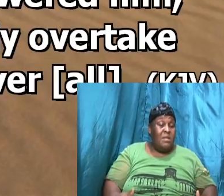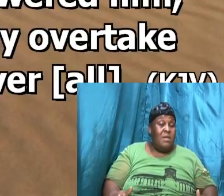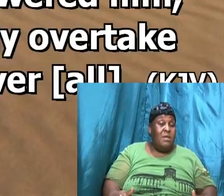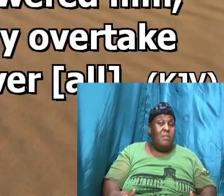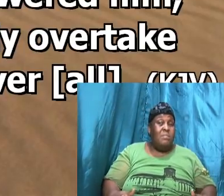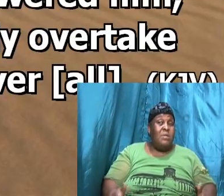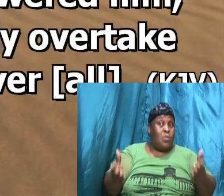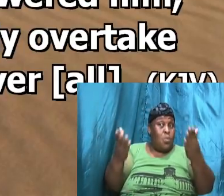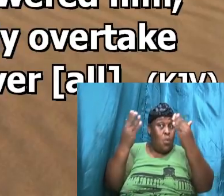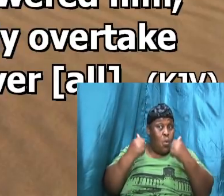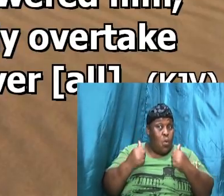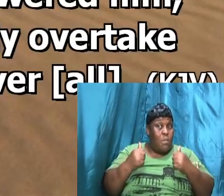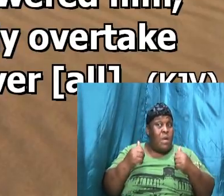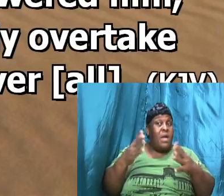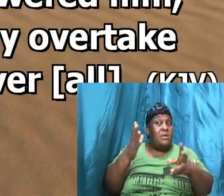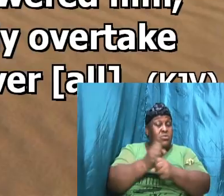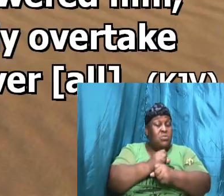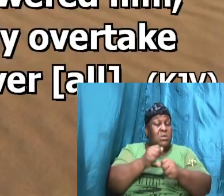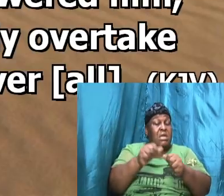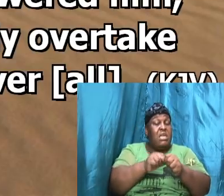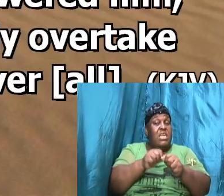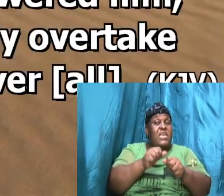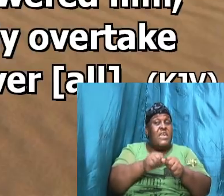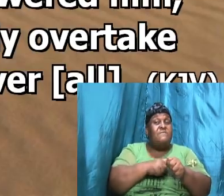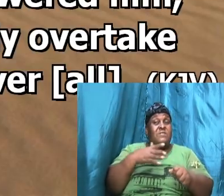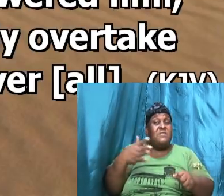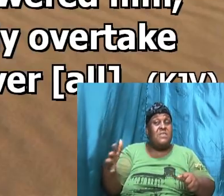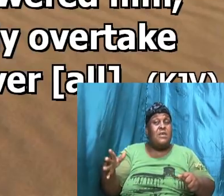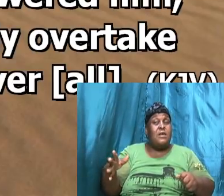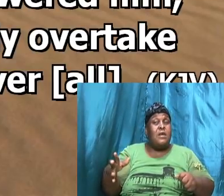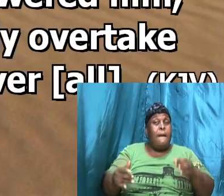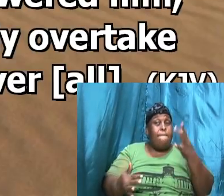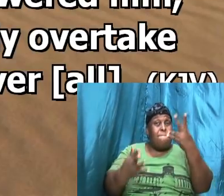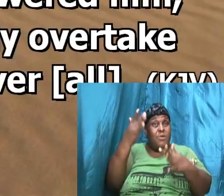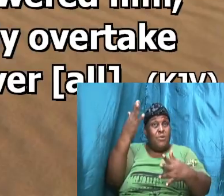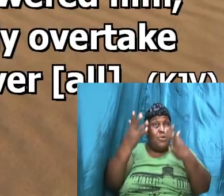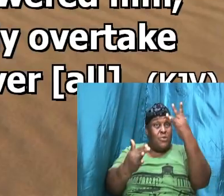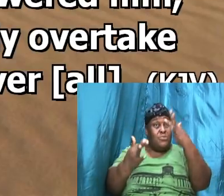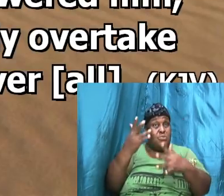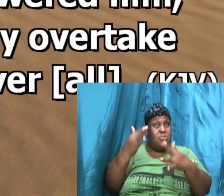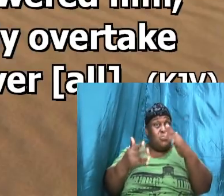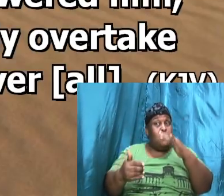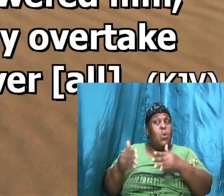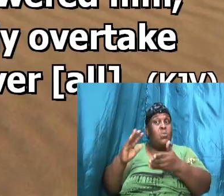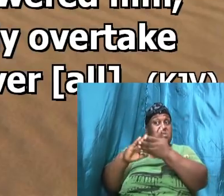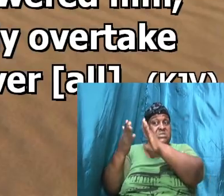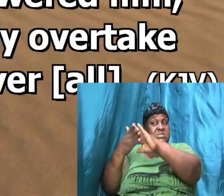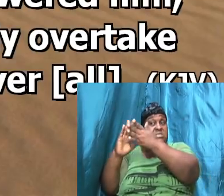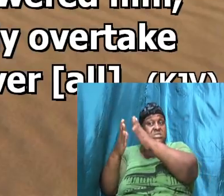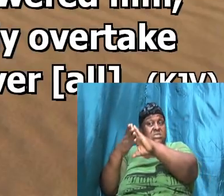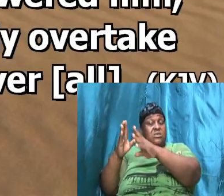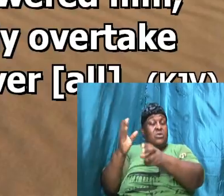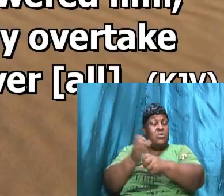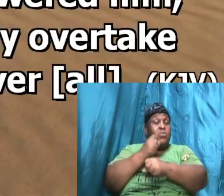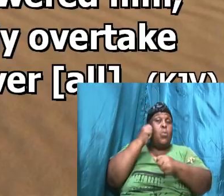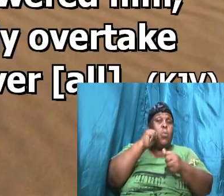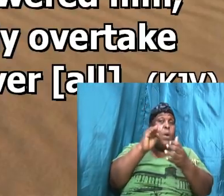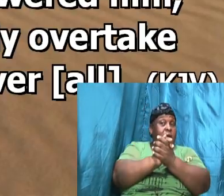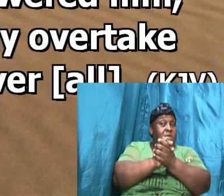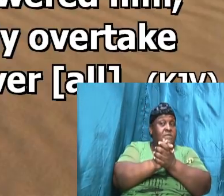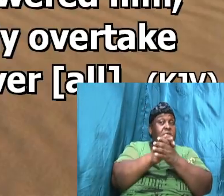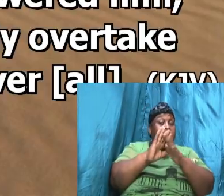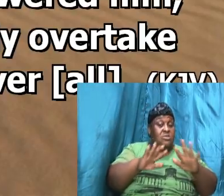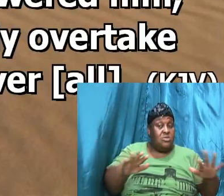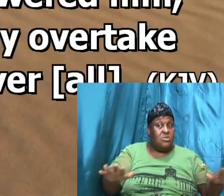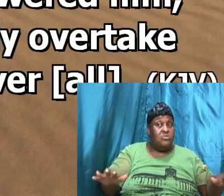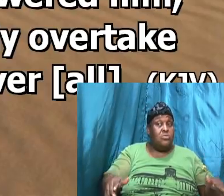they took everything burned down the building took his wife took his children and when they came home